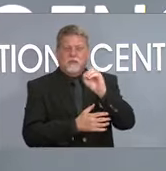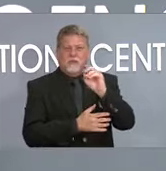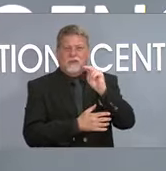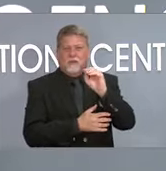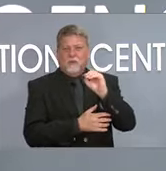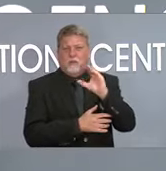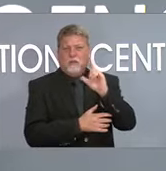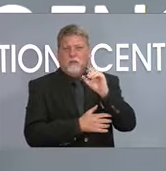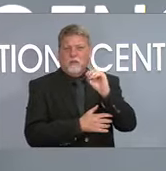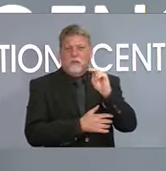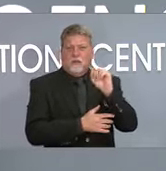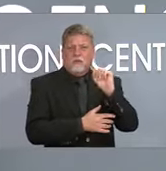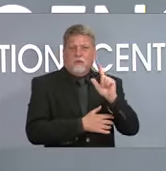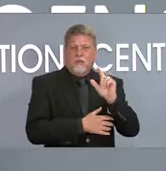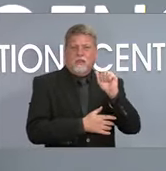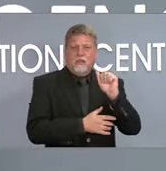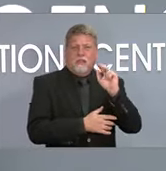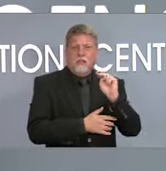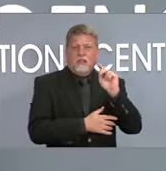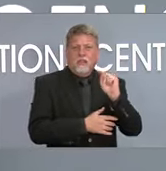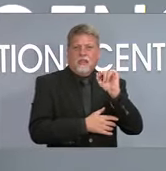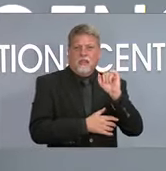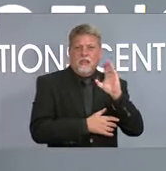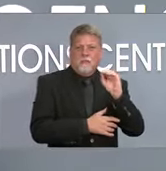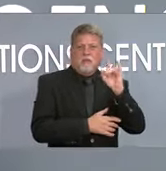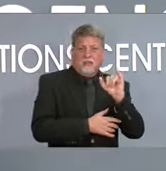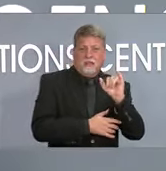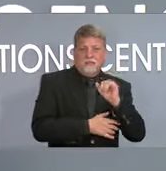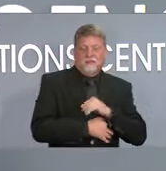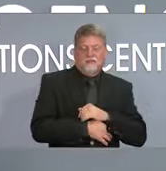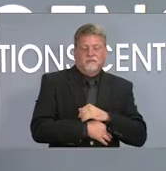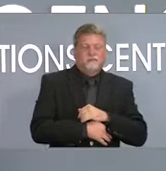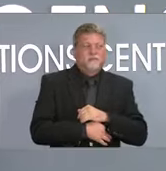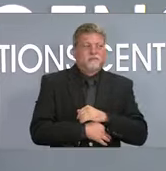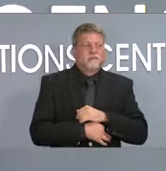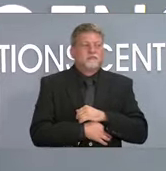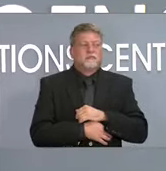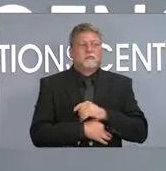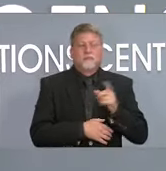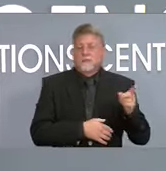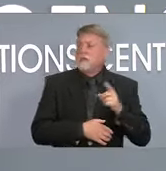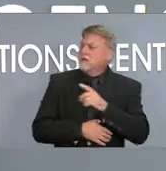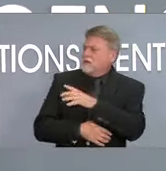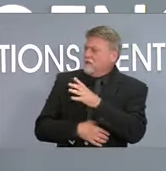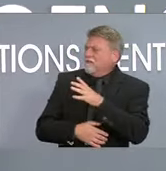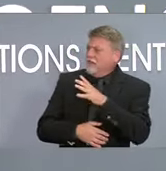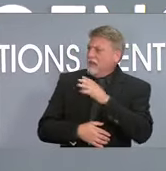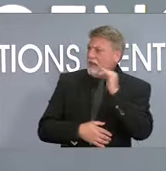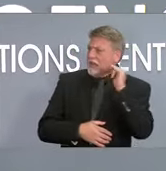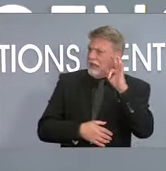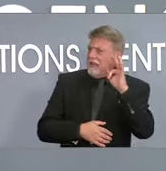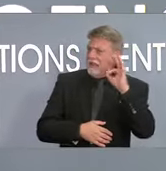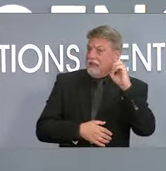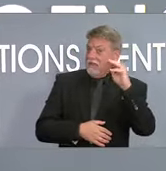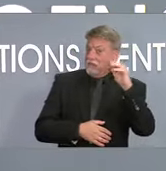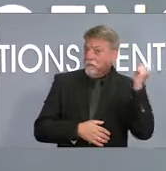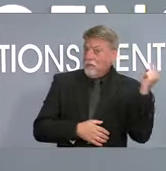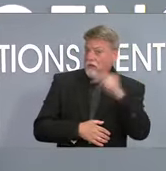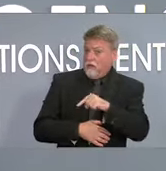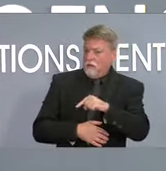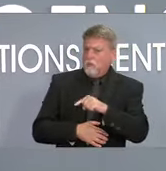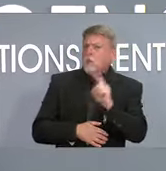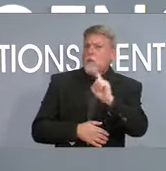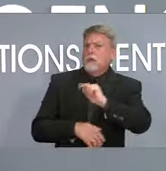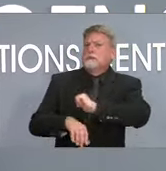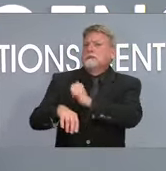here at the local level with some assistance from FEMA. Any idea, though, if you get them where you want to send them? Yeah, that was in the request. And I can have